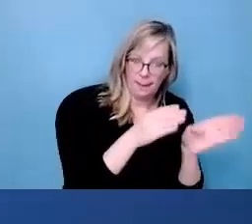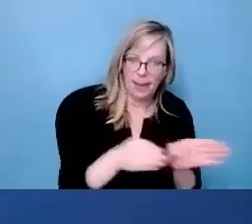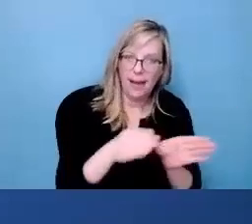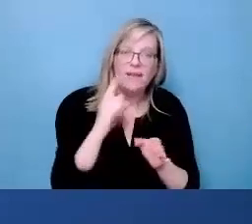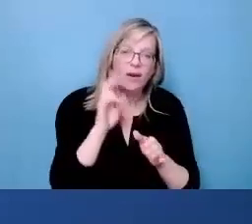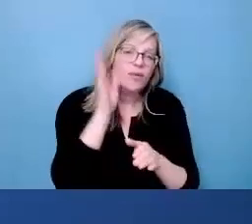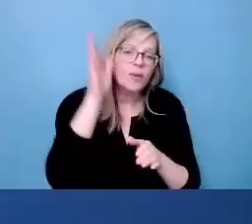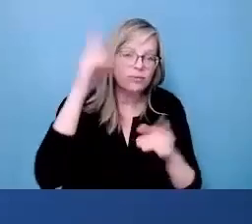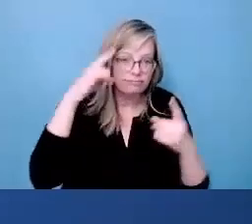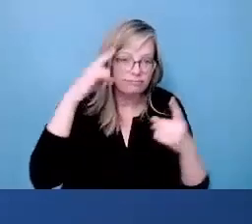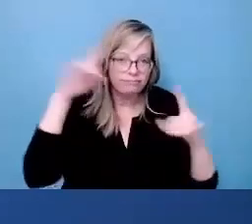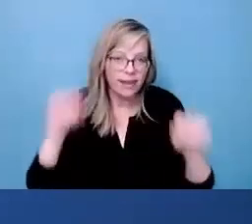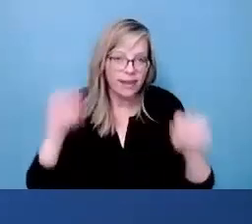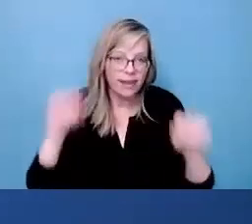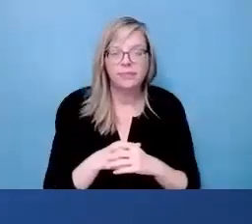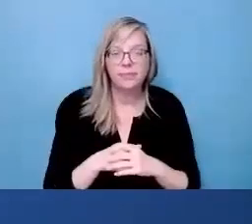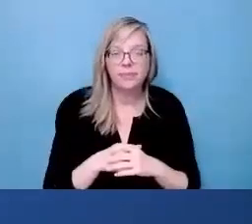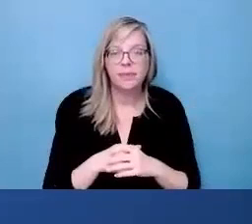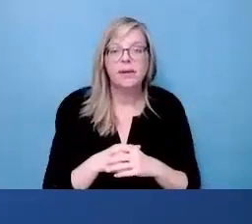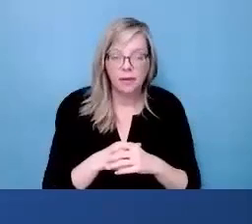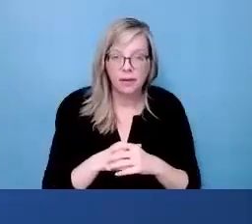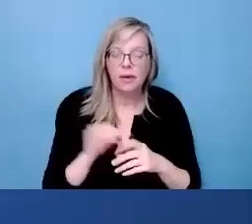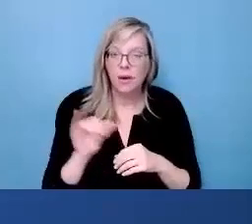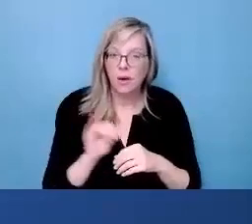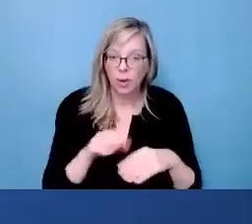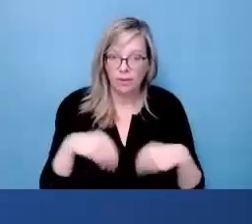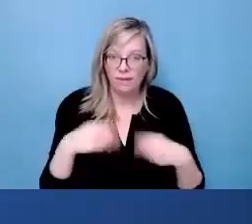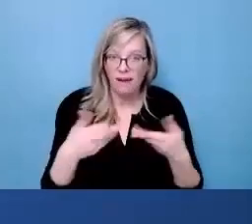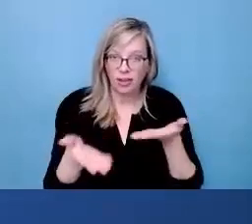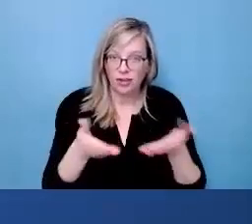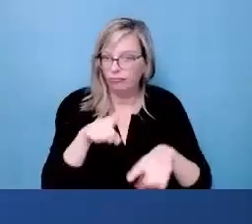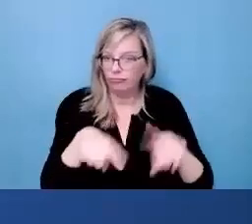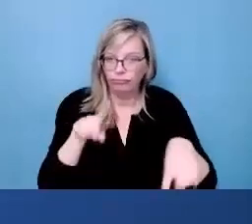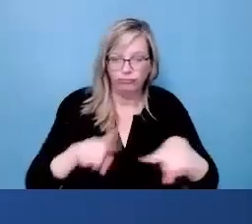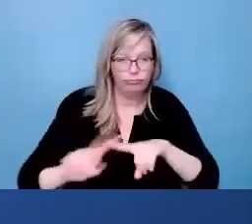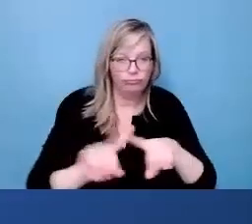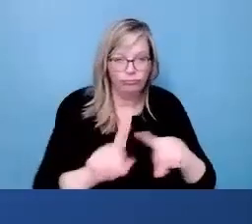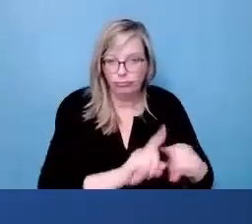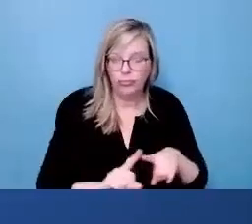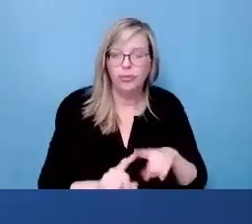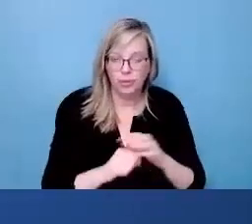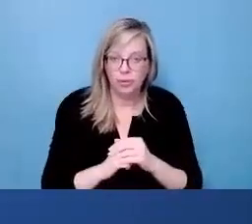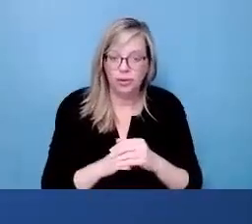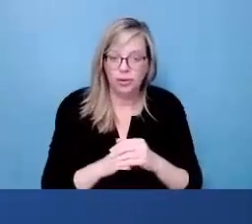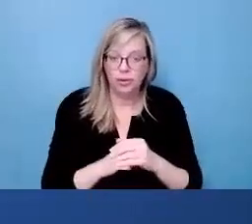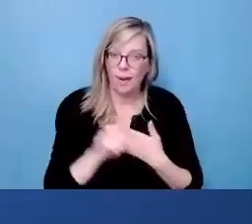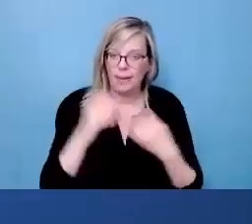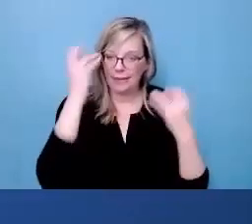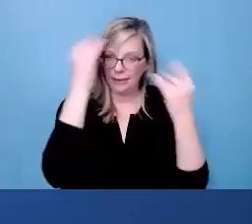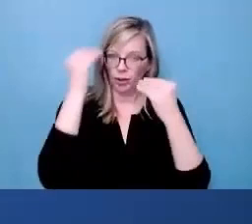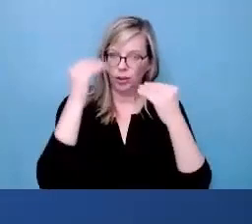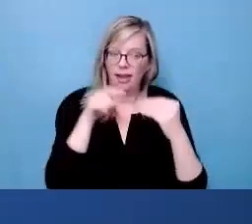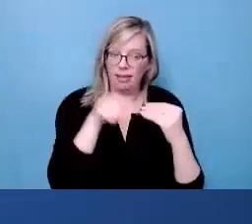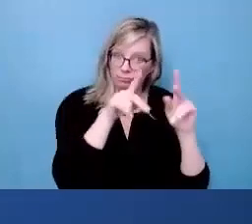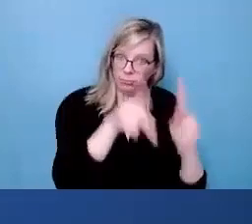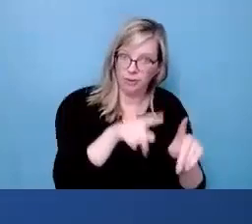success in long term employment intersectional service provision is extremely important and programming needs